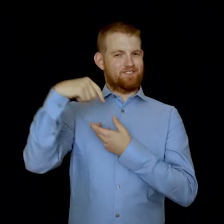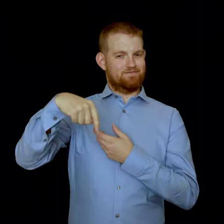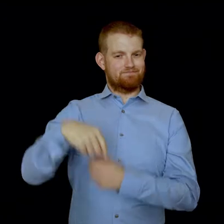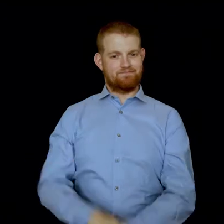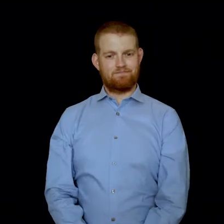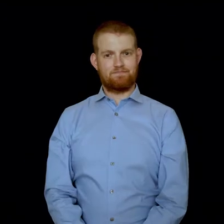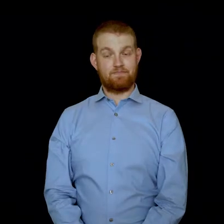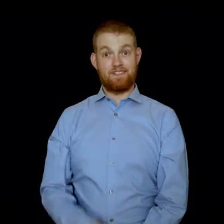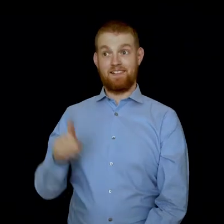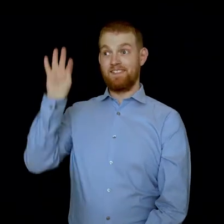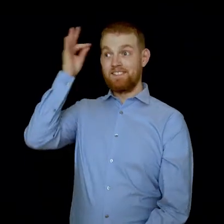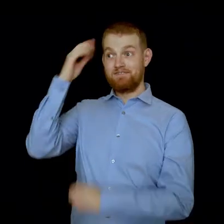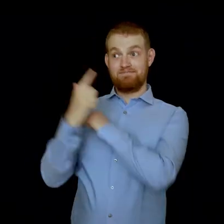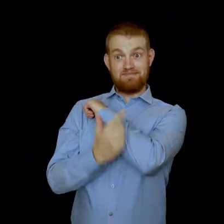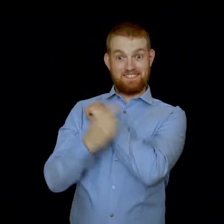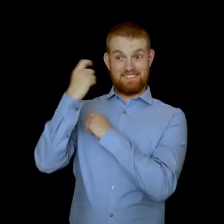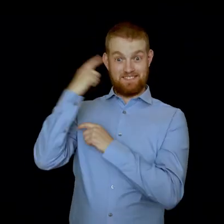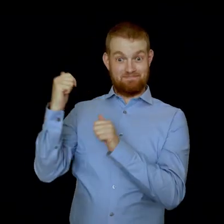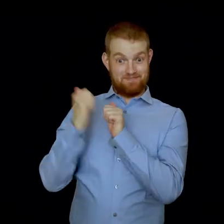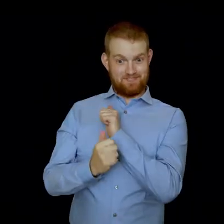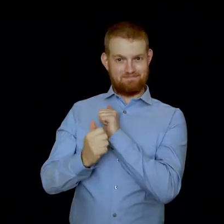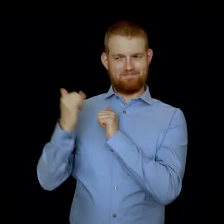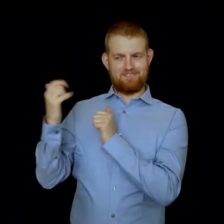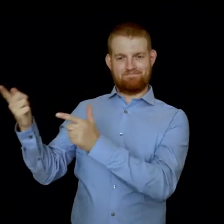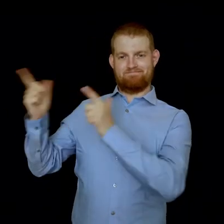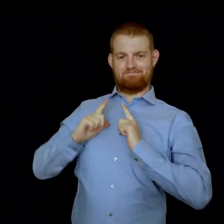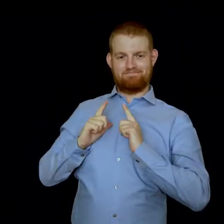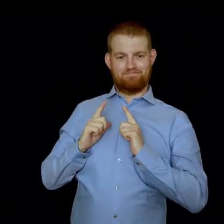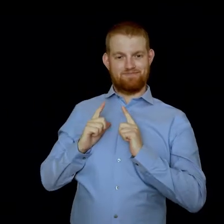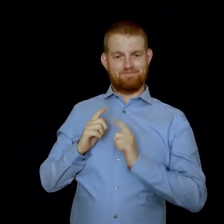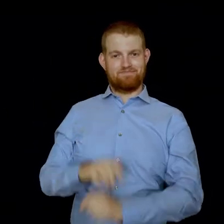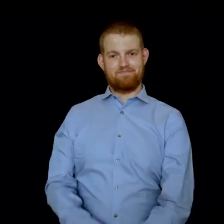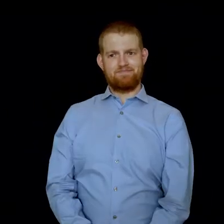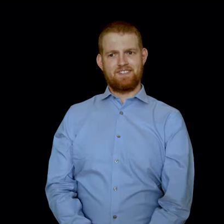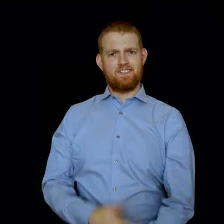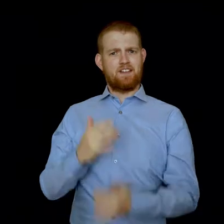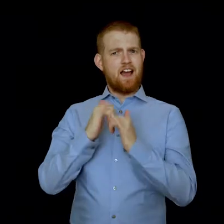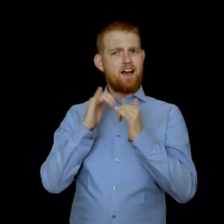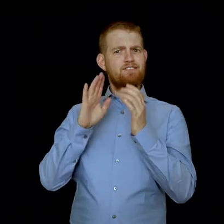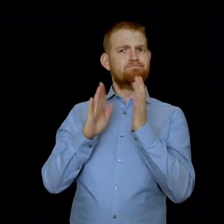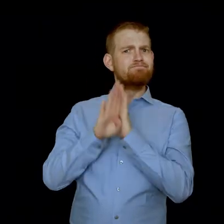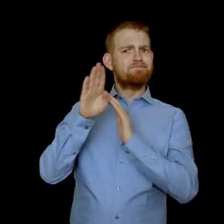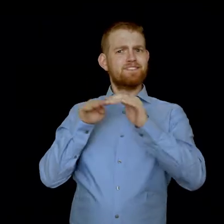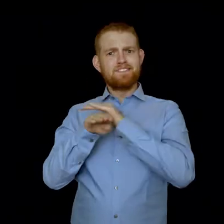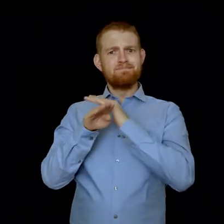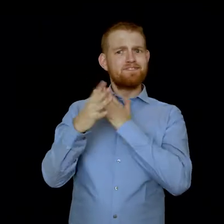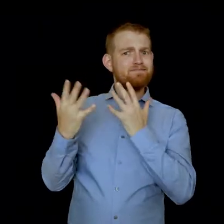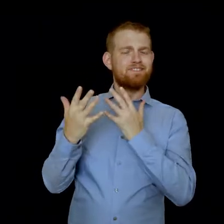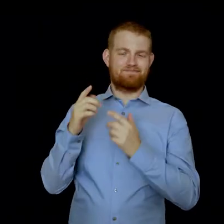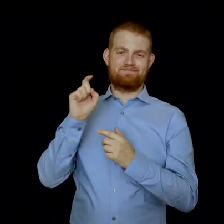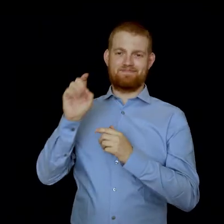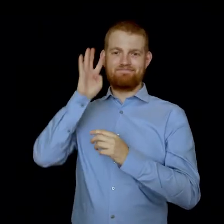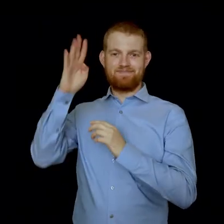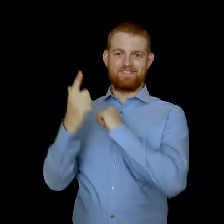Our work is building on the recently passed federal legislation. Developing accessibility and inclusion legislation is